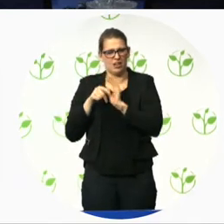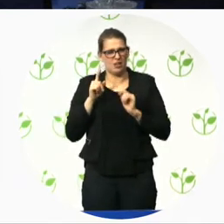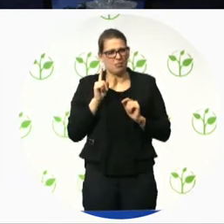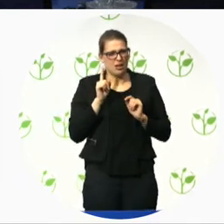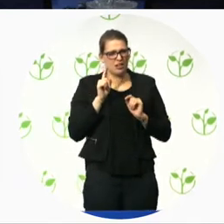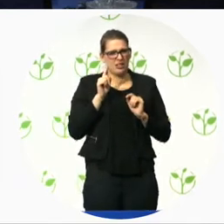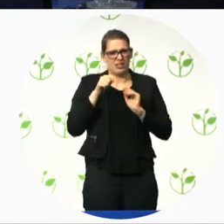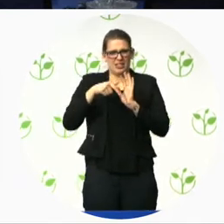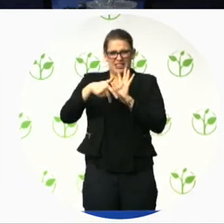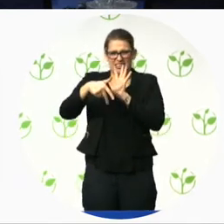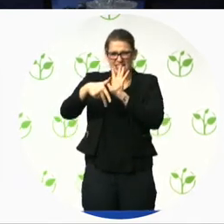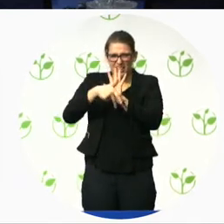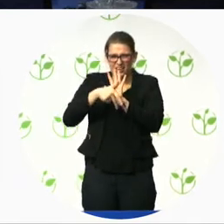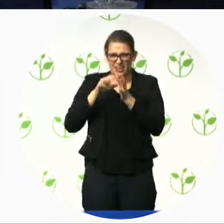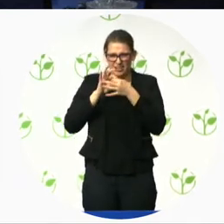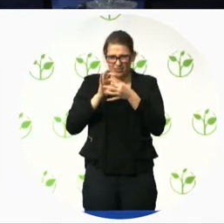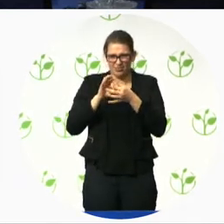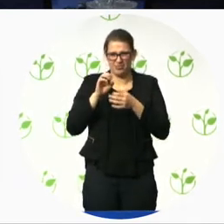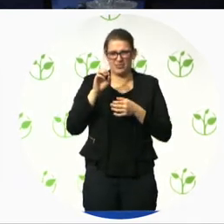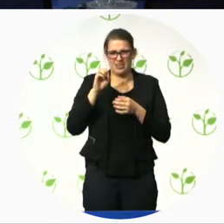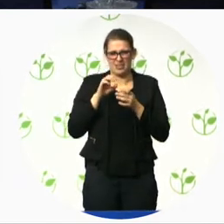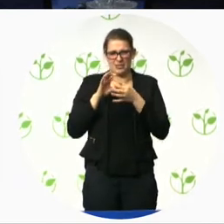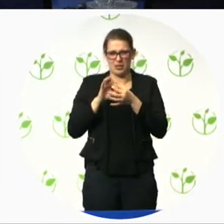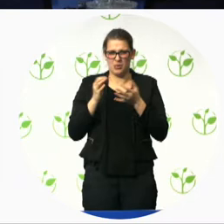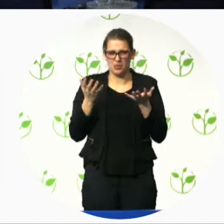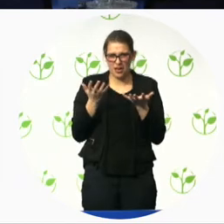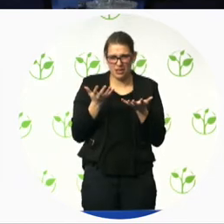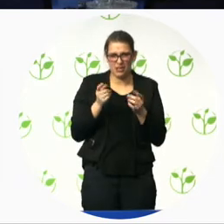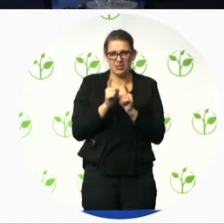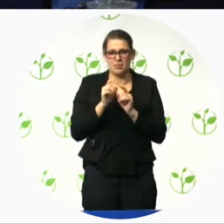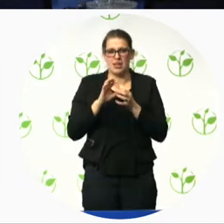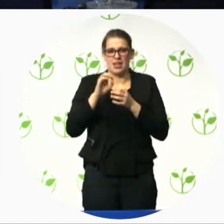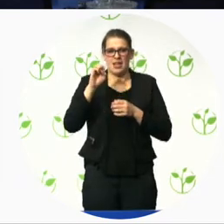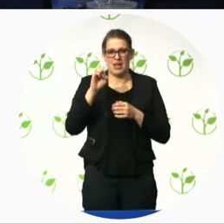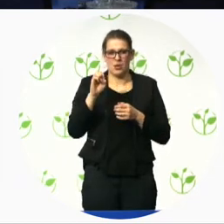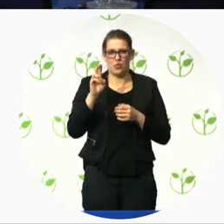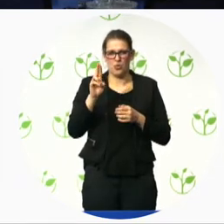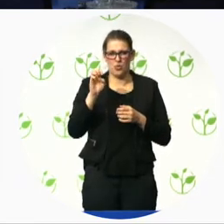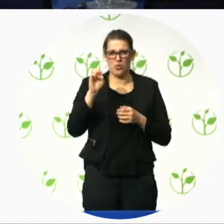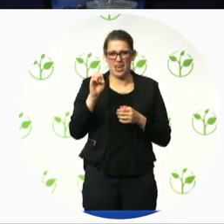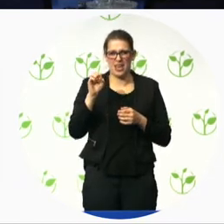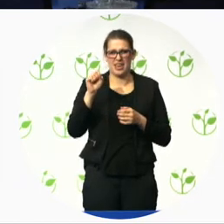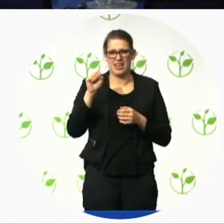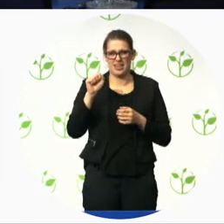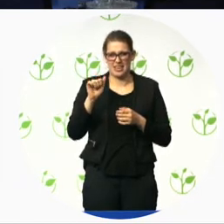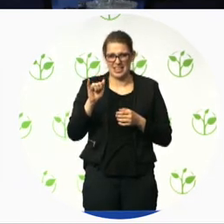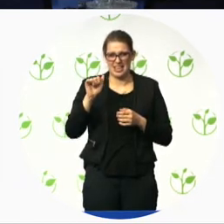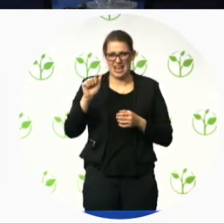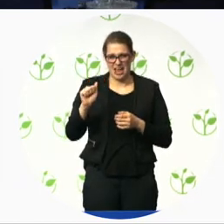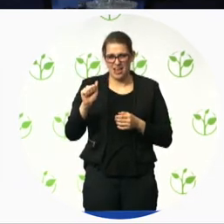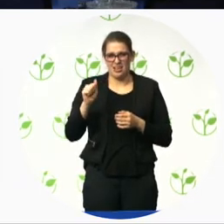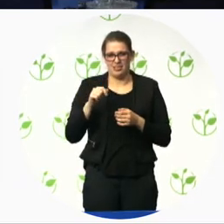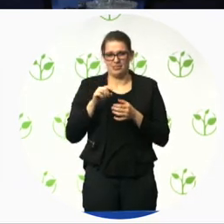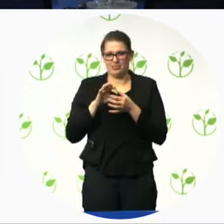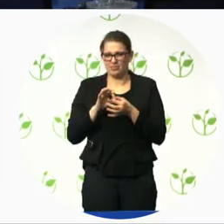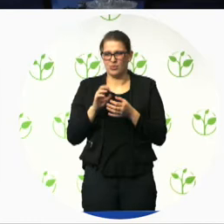we just developed with Dubai municipality or Saudi Arabia for example what do you think if there